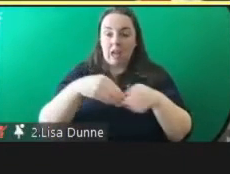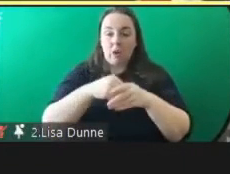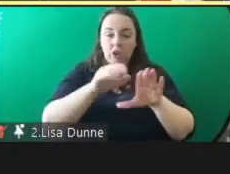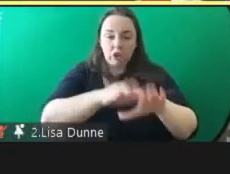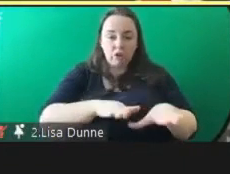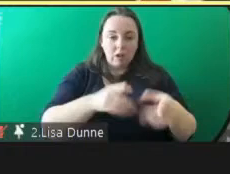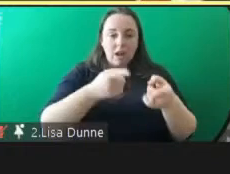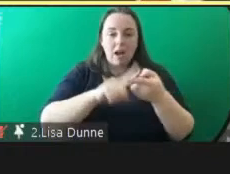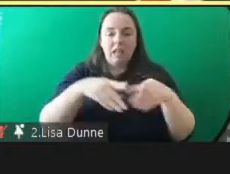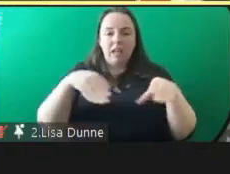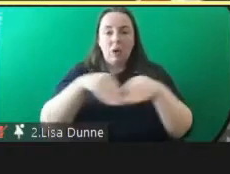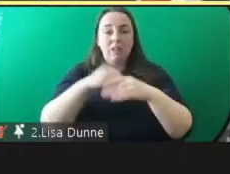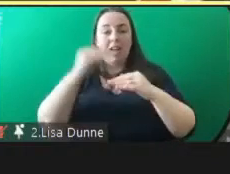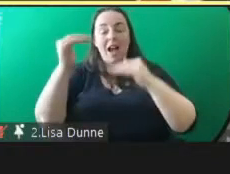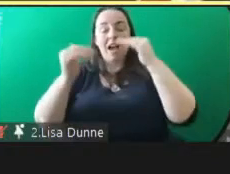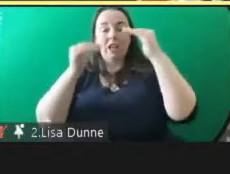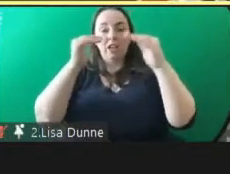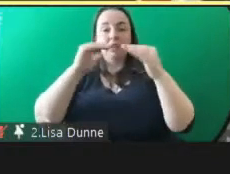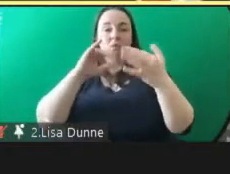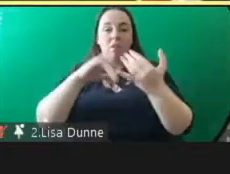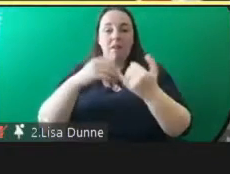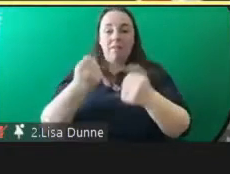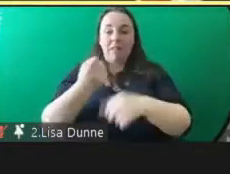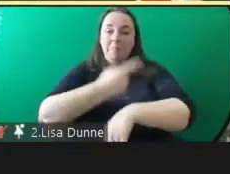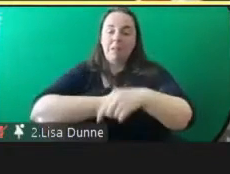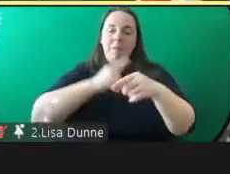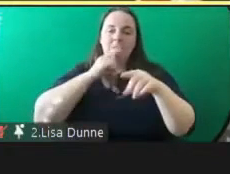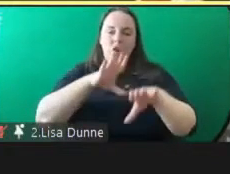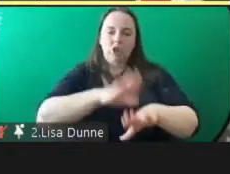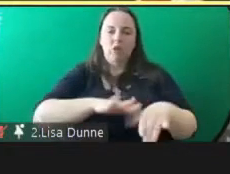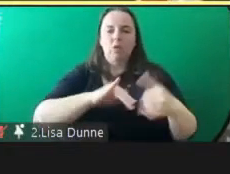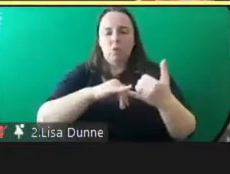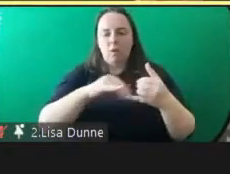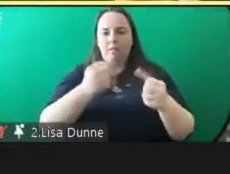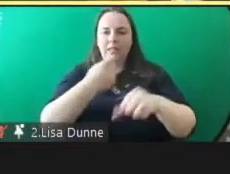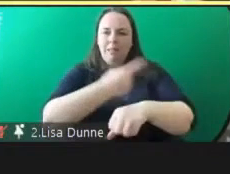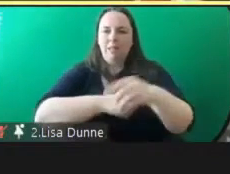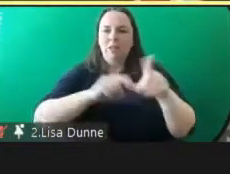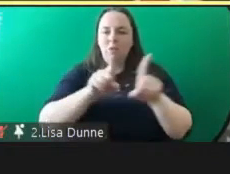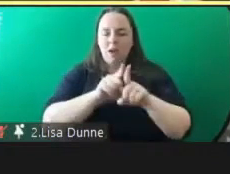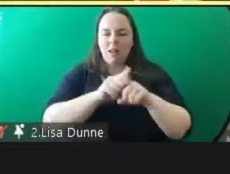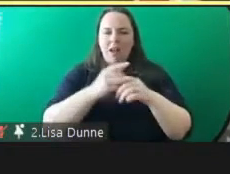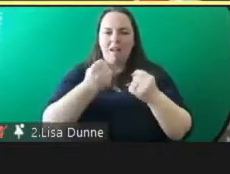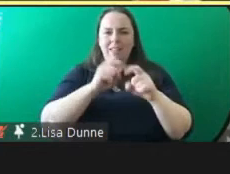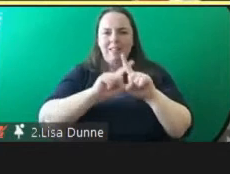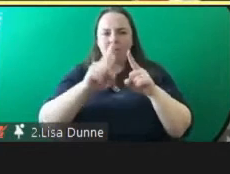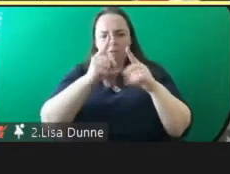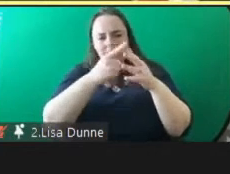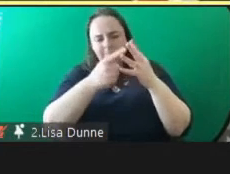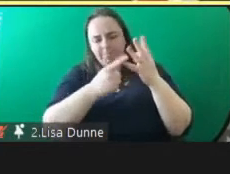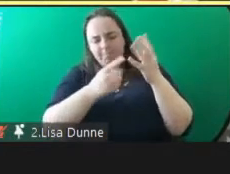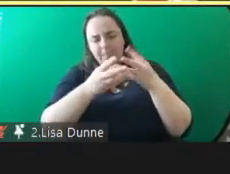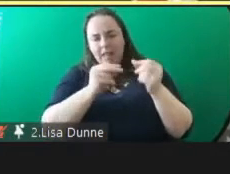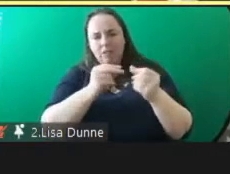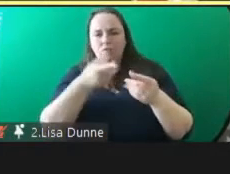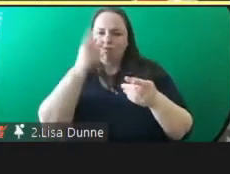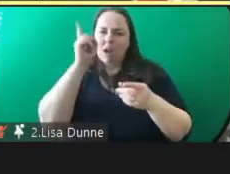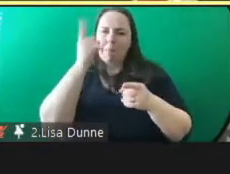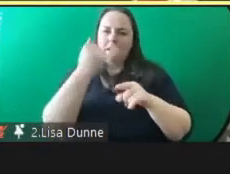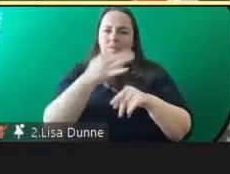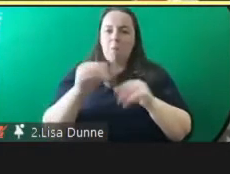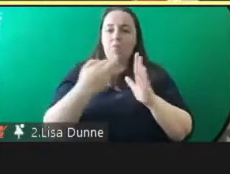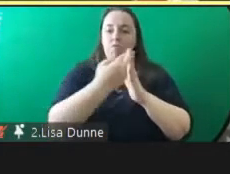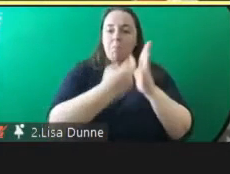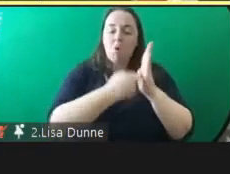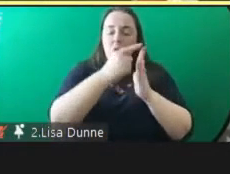includes adults with disabilities and of course children with disabilities so a range of things that um have been recommended in the report